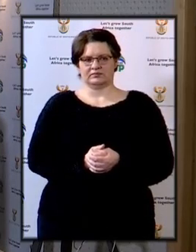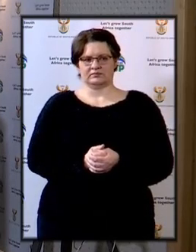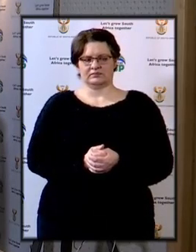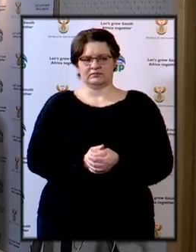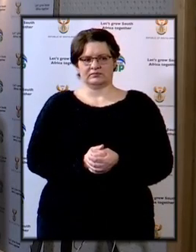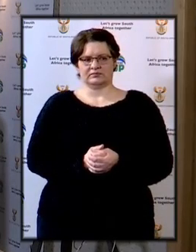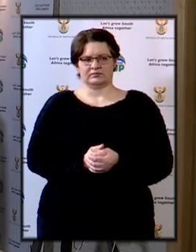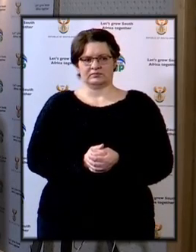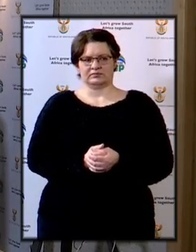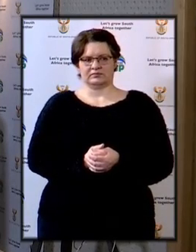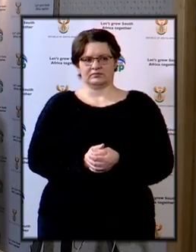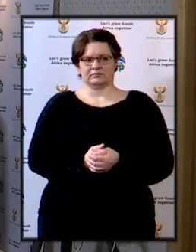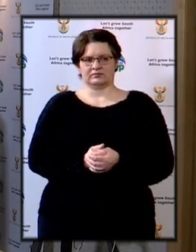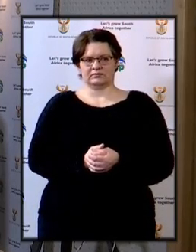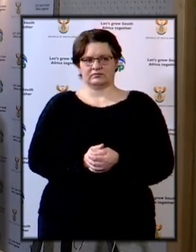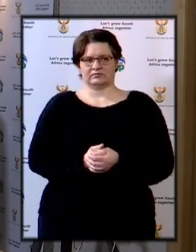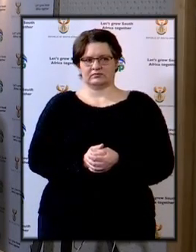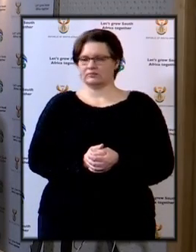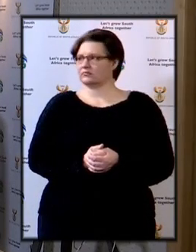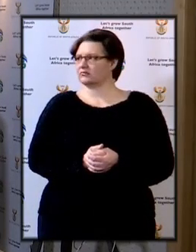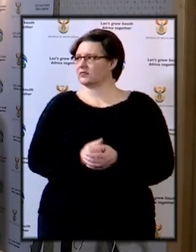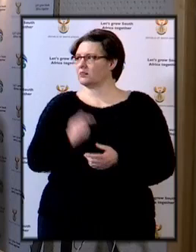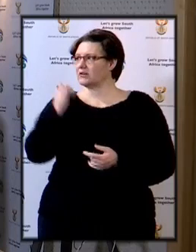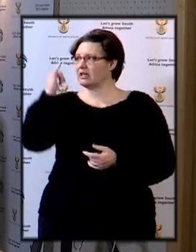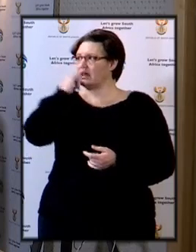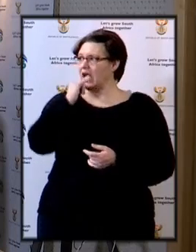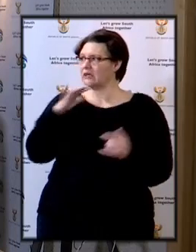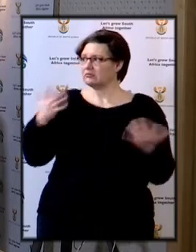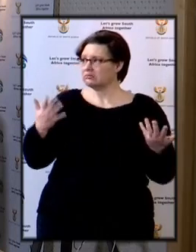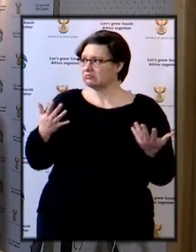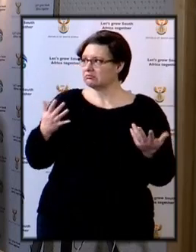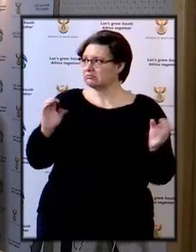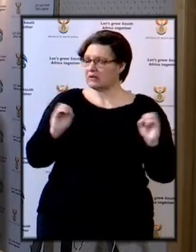I think the telephone line people are not coming through.